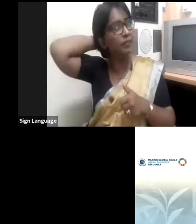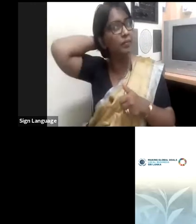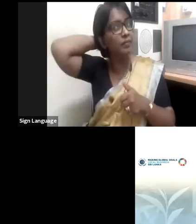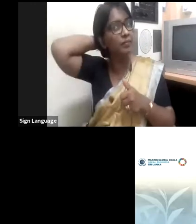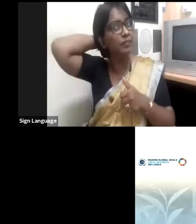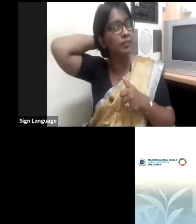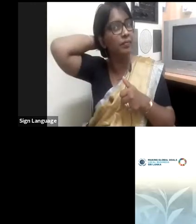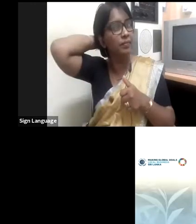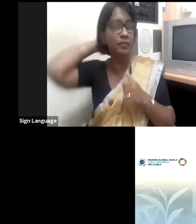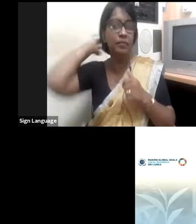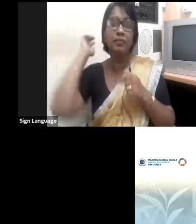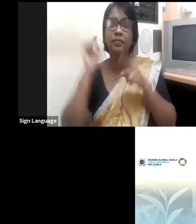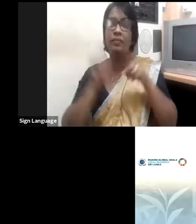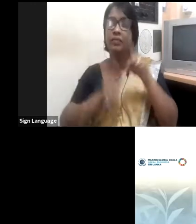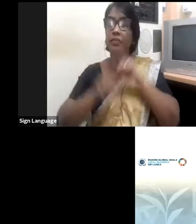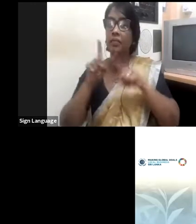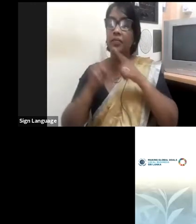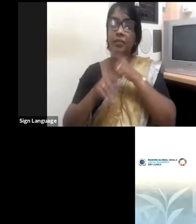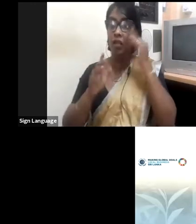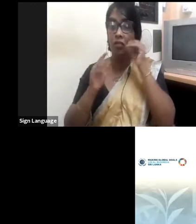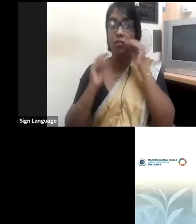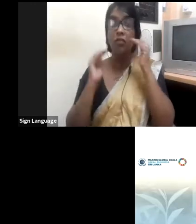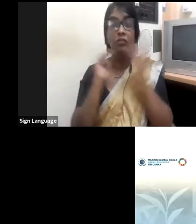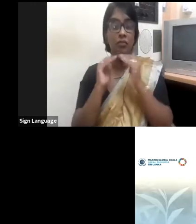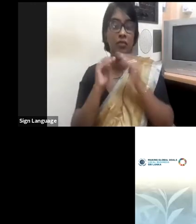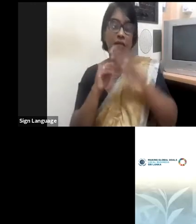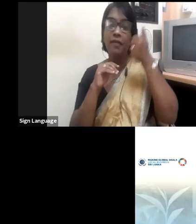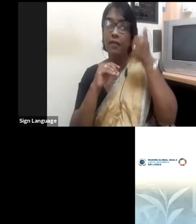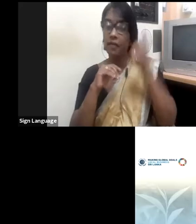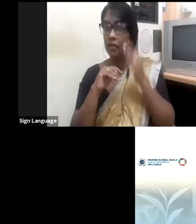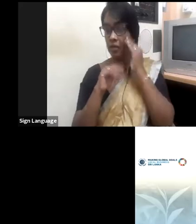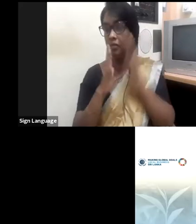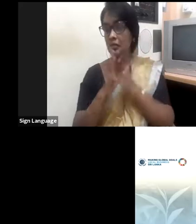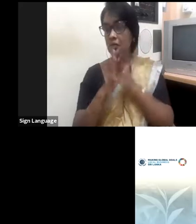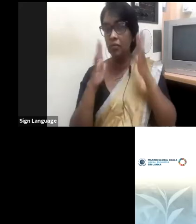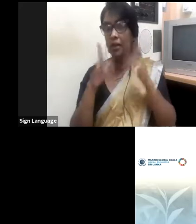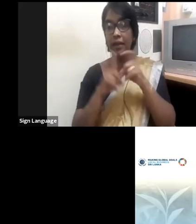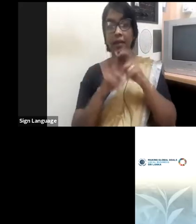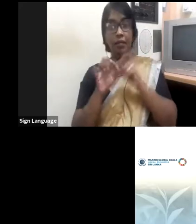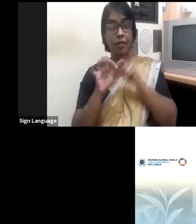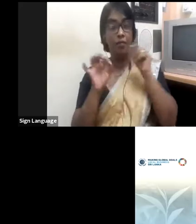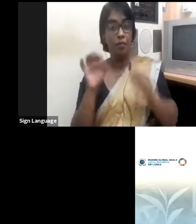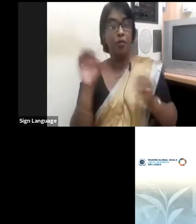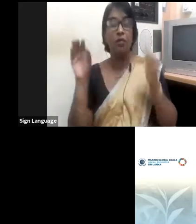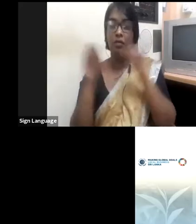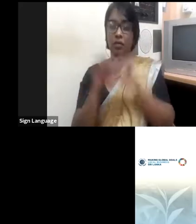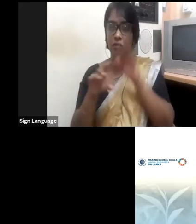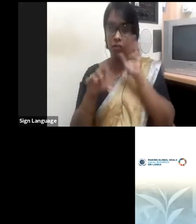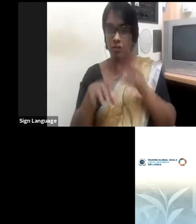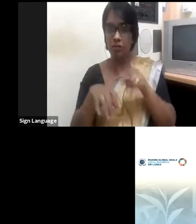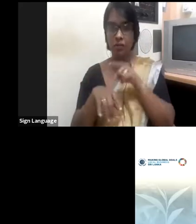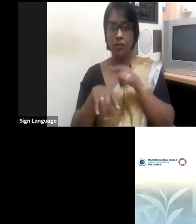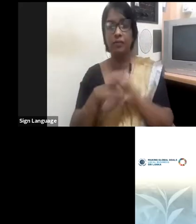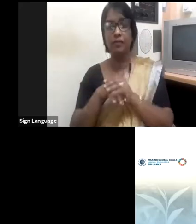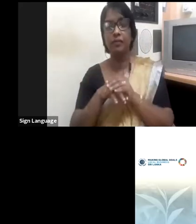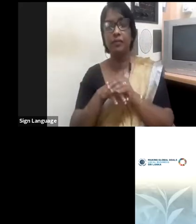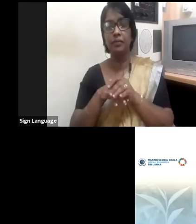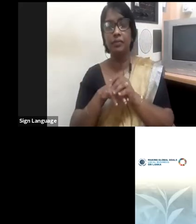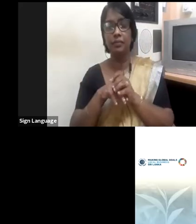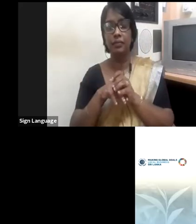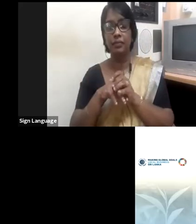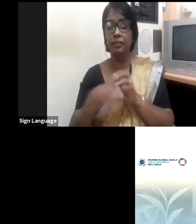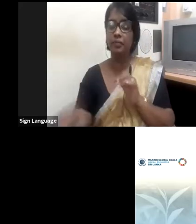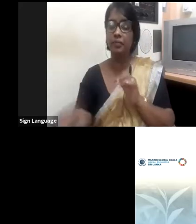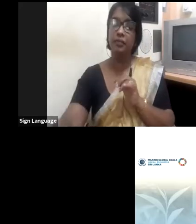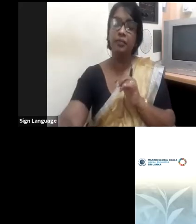more females are getting onto boards, taking on more leadership roles. I think there is a lot more to be done, especially